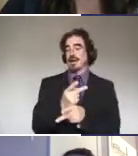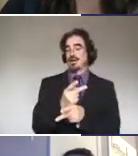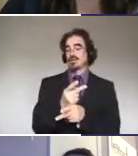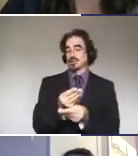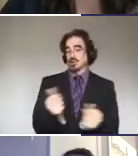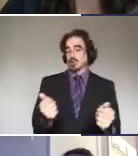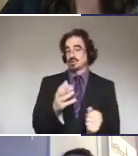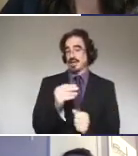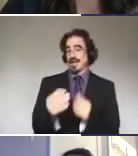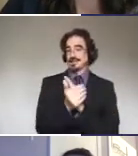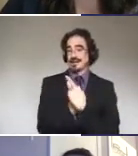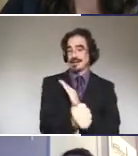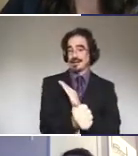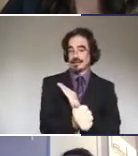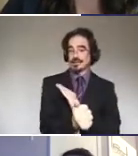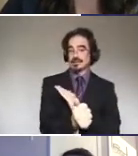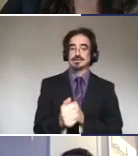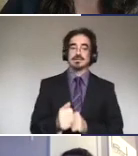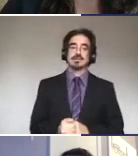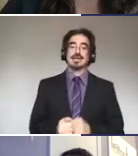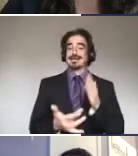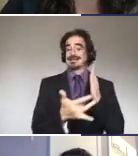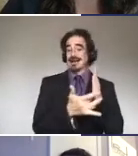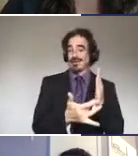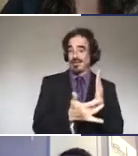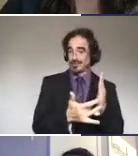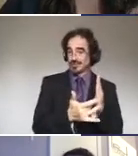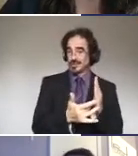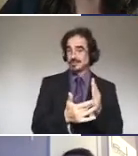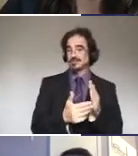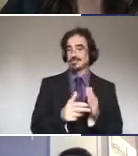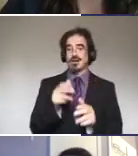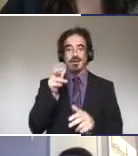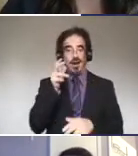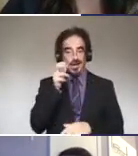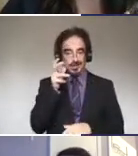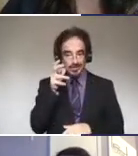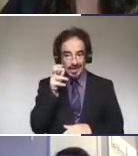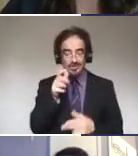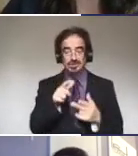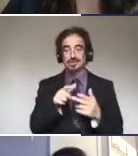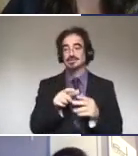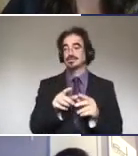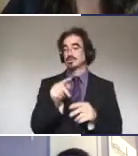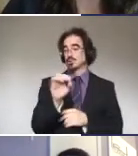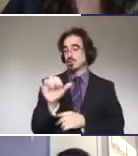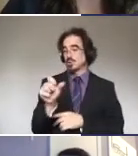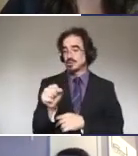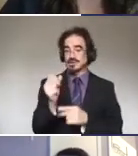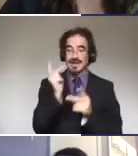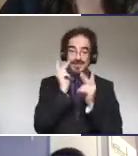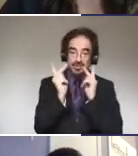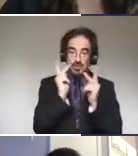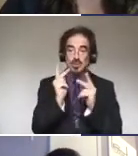such as, um, auscultation tools. As Christina mentioned, there's amplified stethoscopes, there's visual stethoscopes.